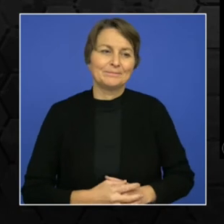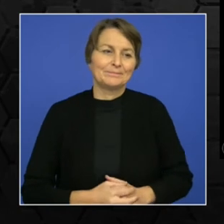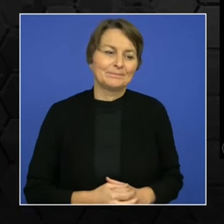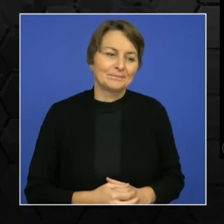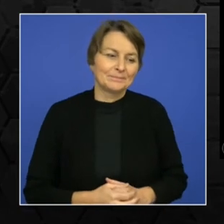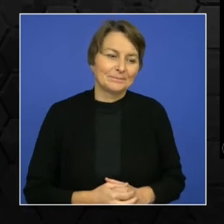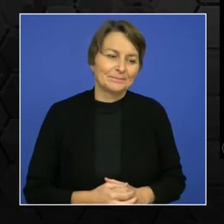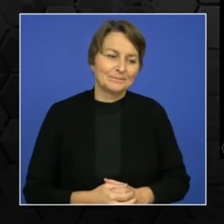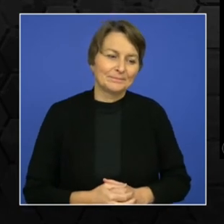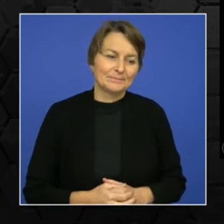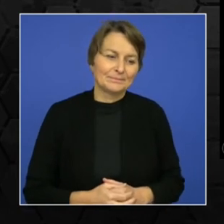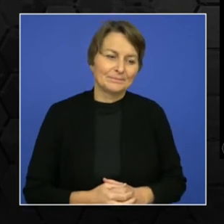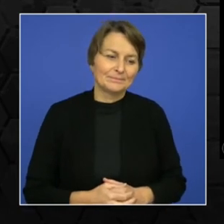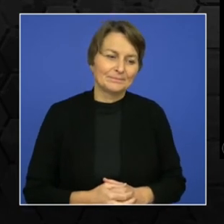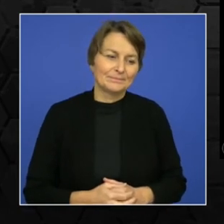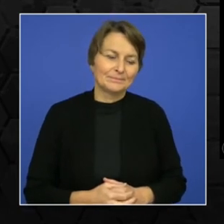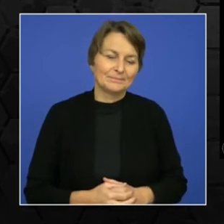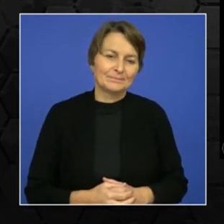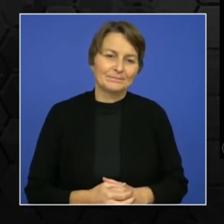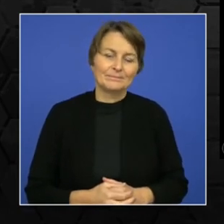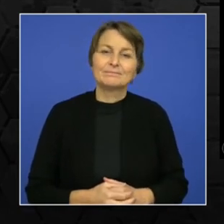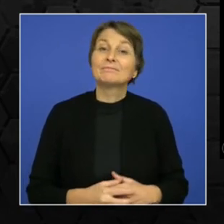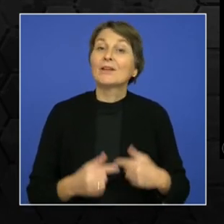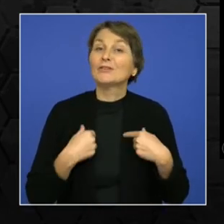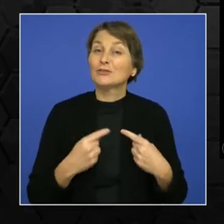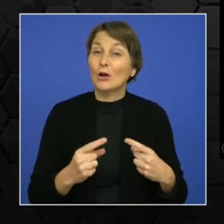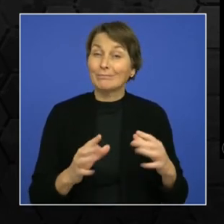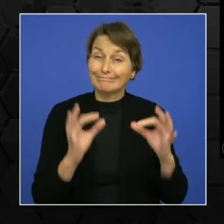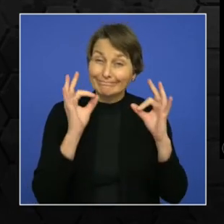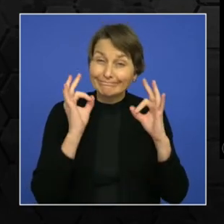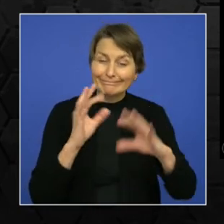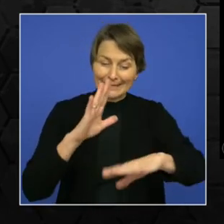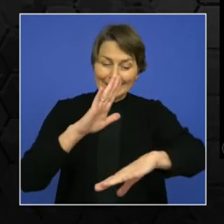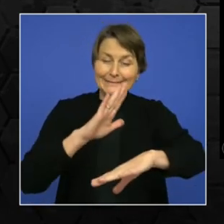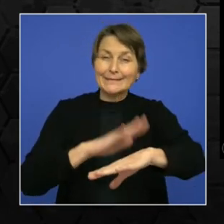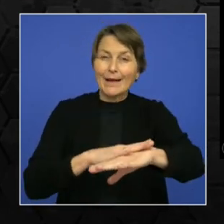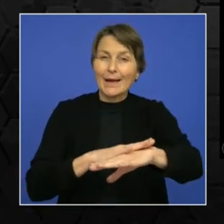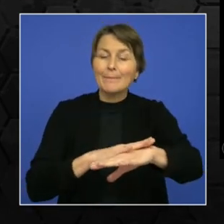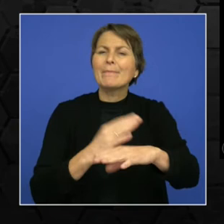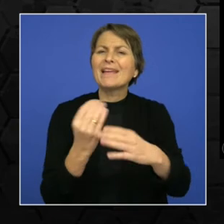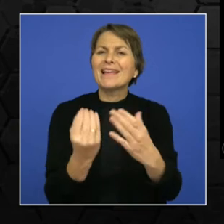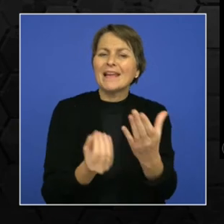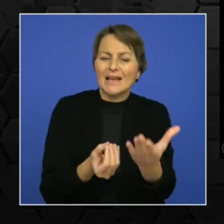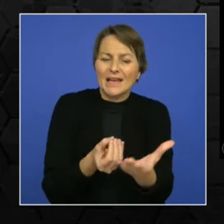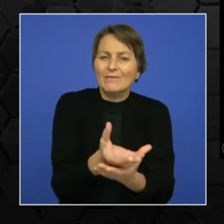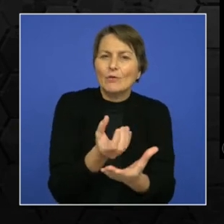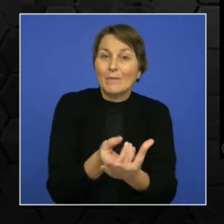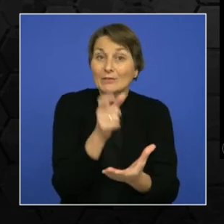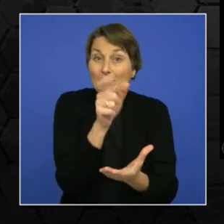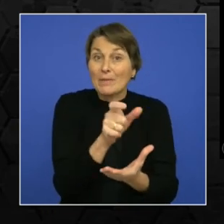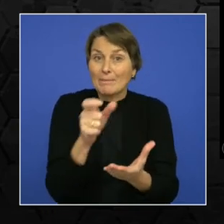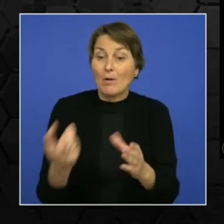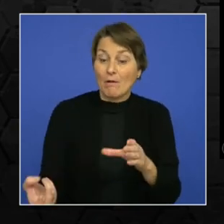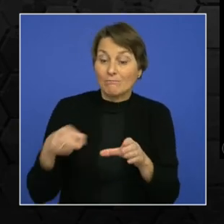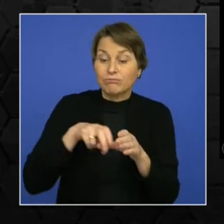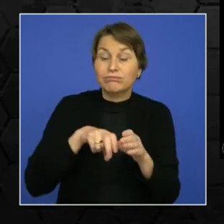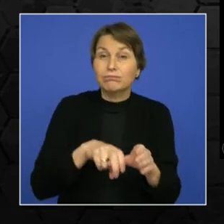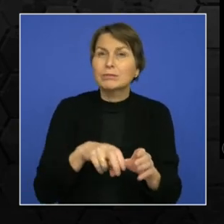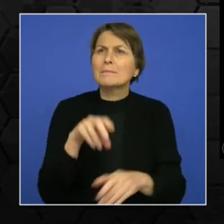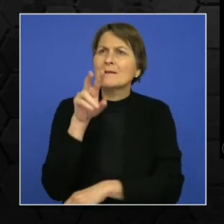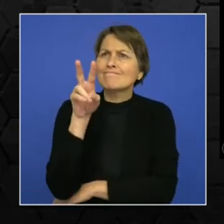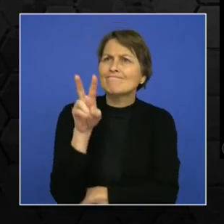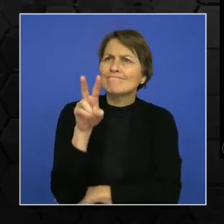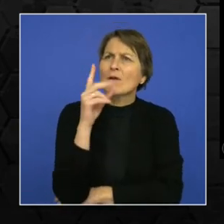Now we have real time passenger information, real time passenger information system is basically built on automatic vehicle location and GPS